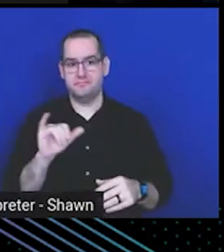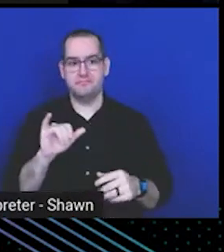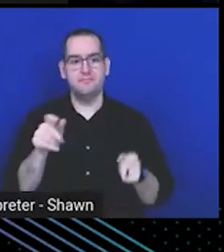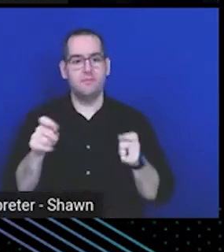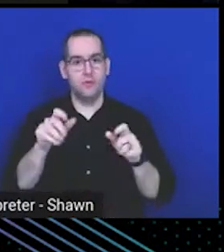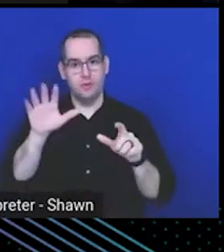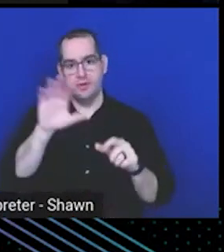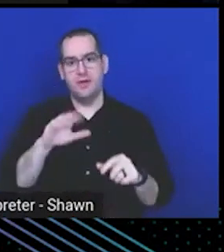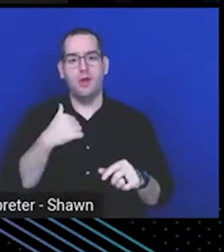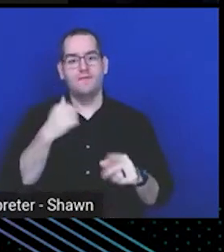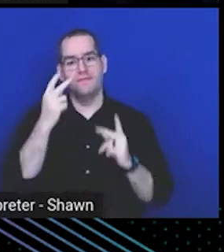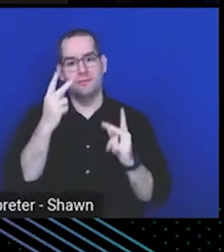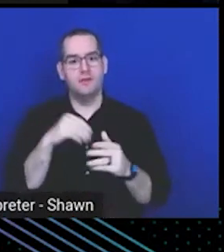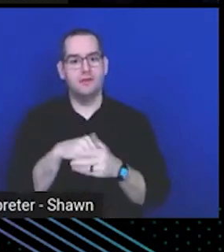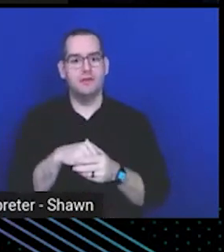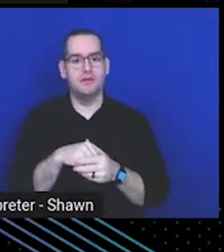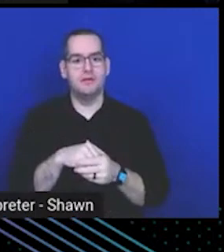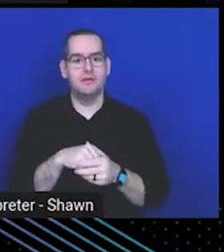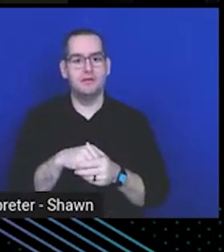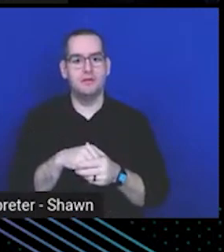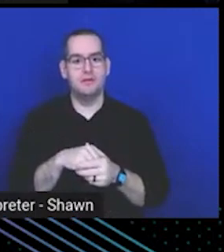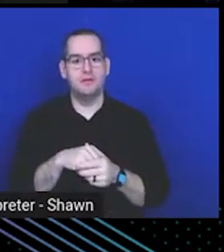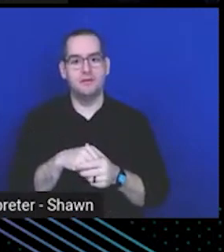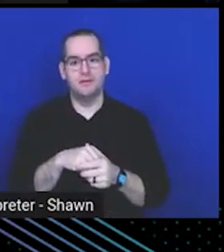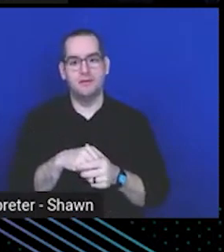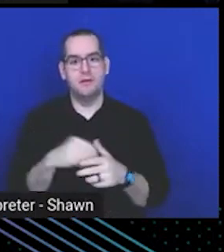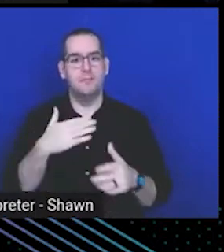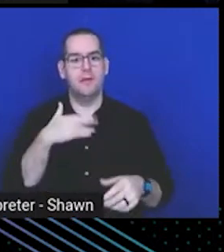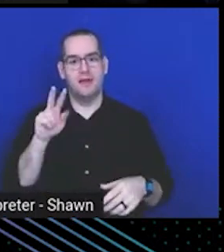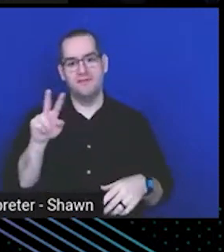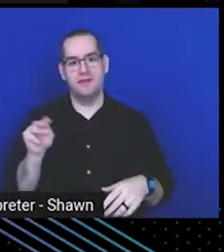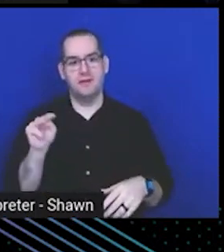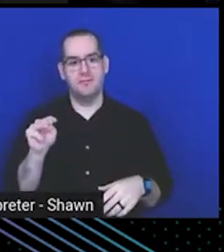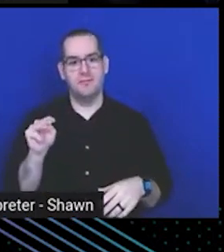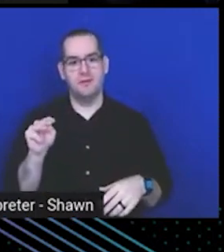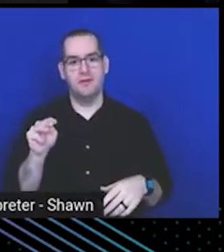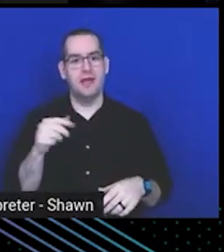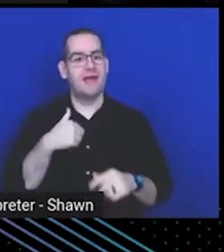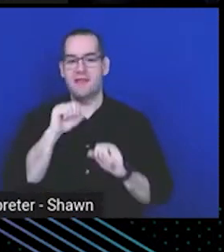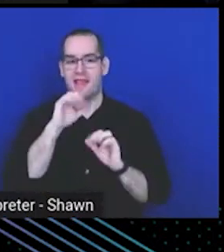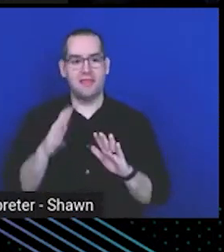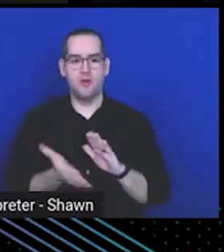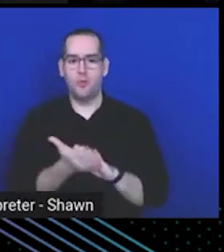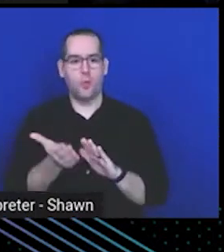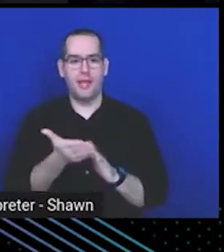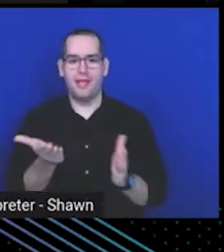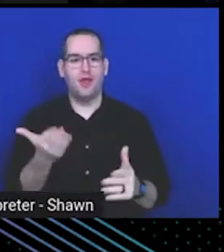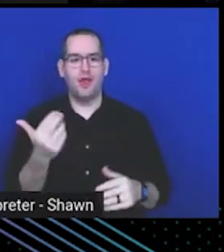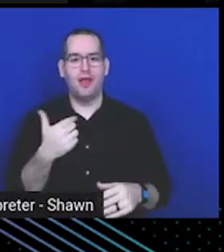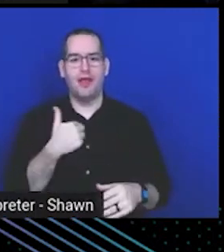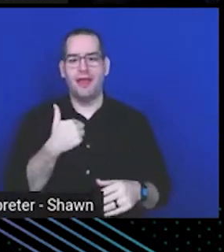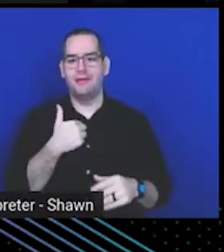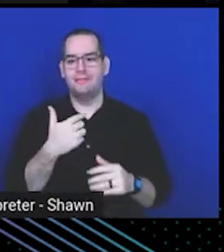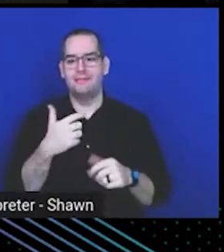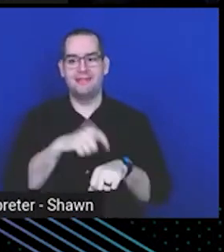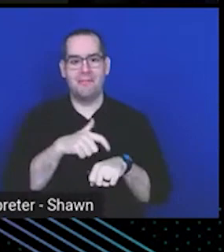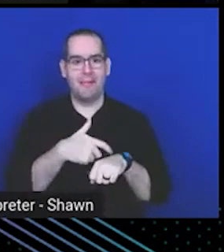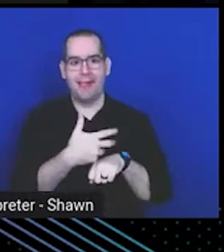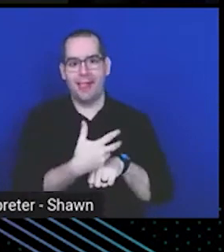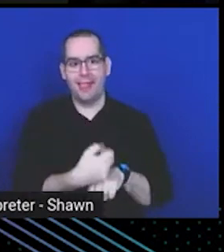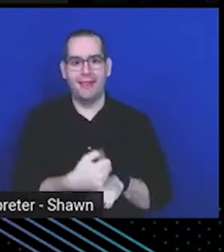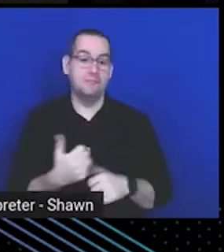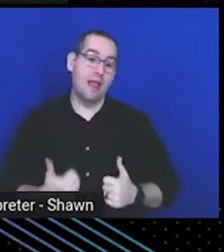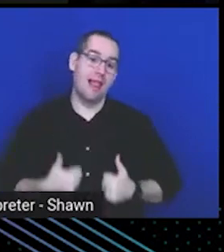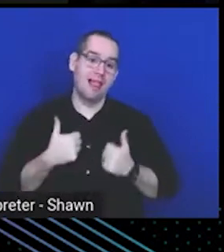visibility into my VMs. I have nothing running in here. I kind of ran out of time. Life happens.